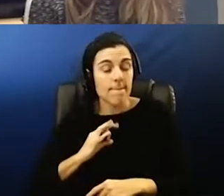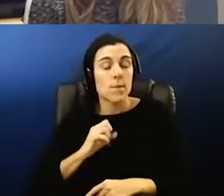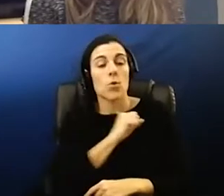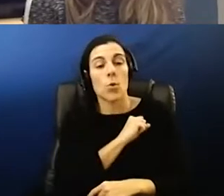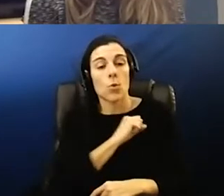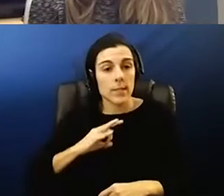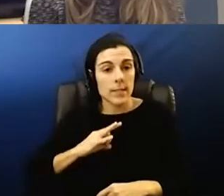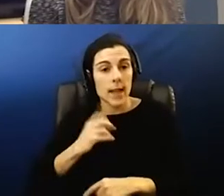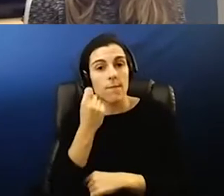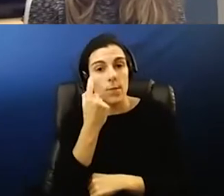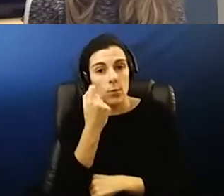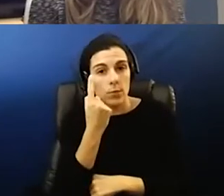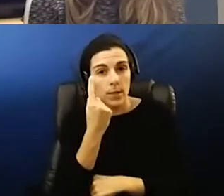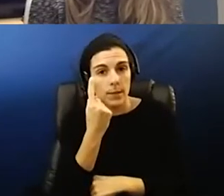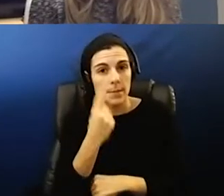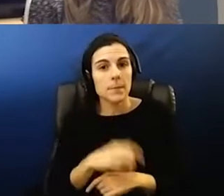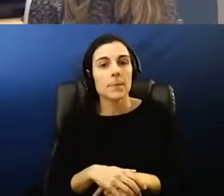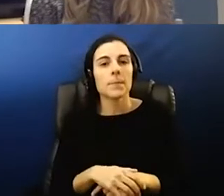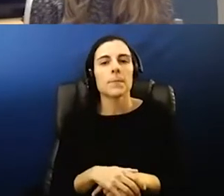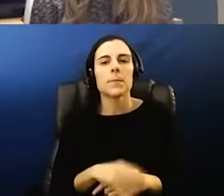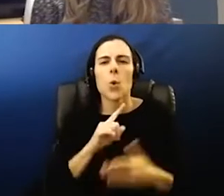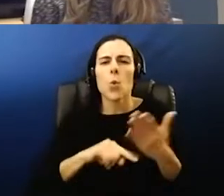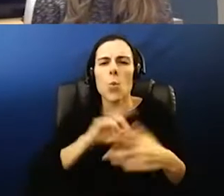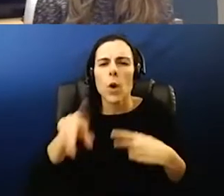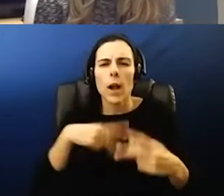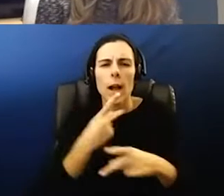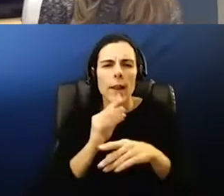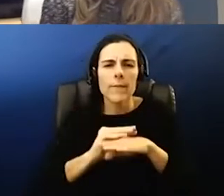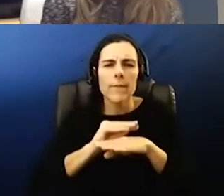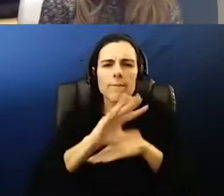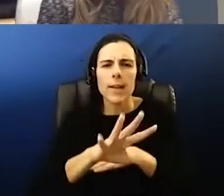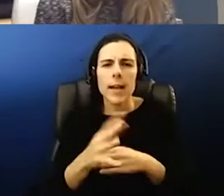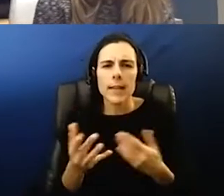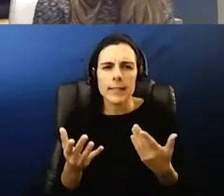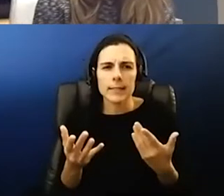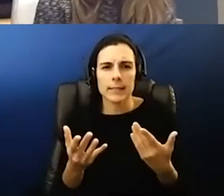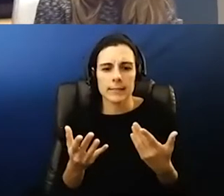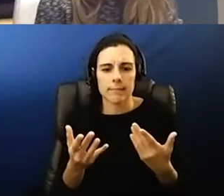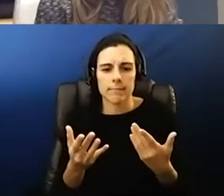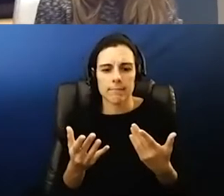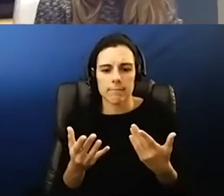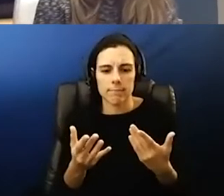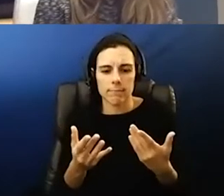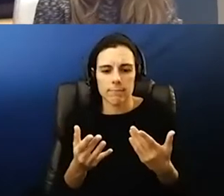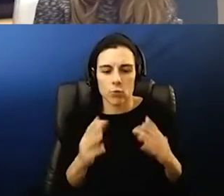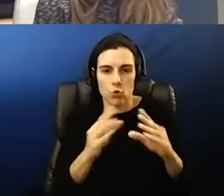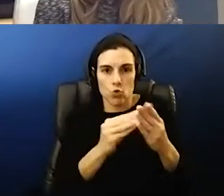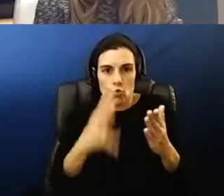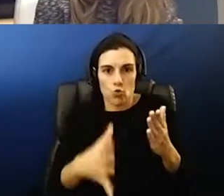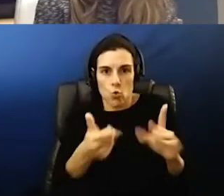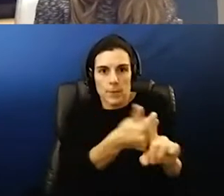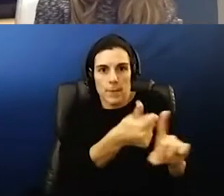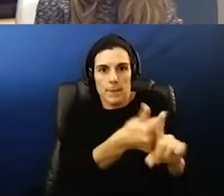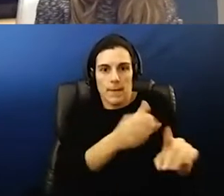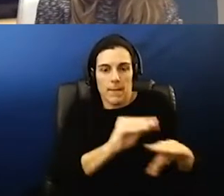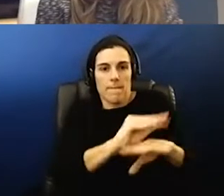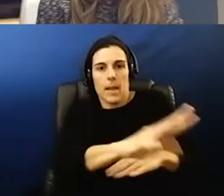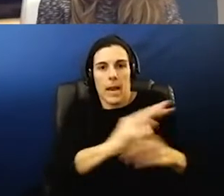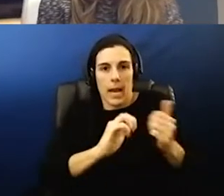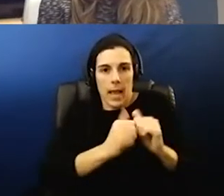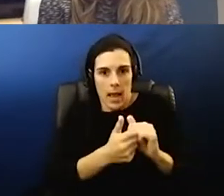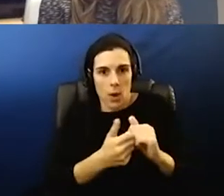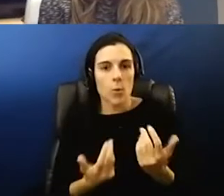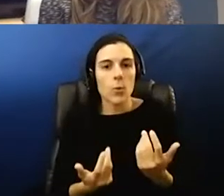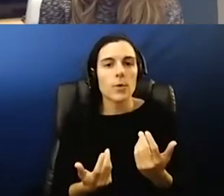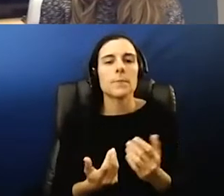understand what kind of effect this is having on our students um and it's certainly what kind of